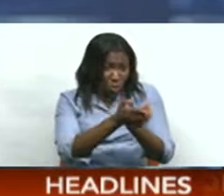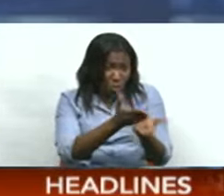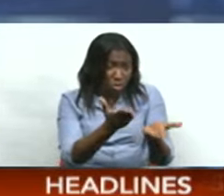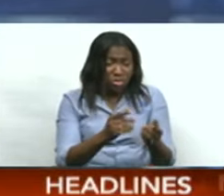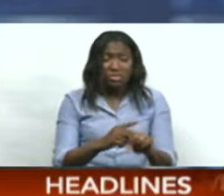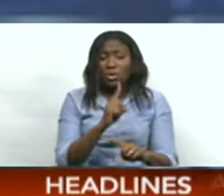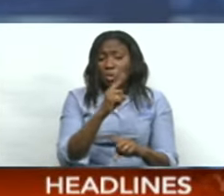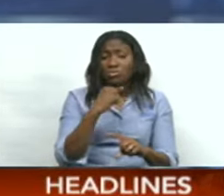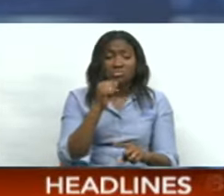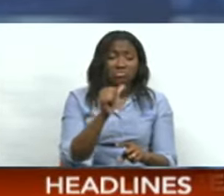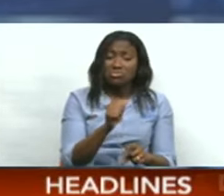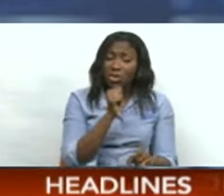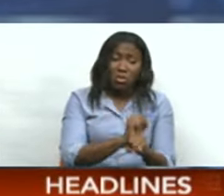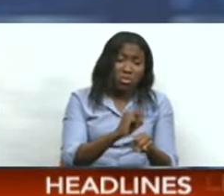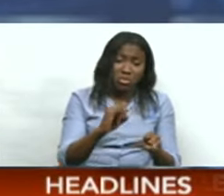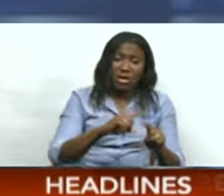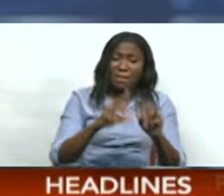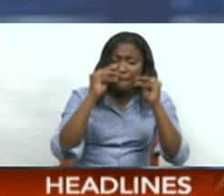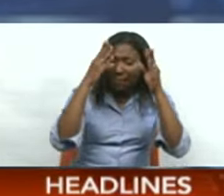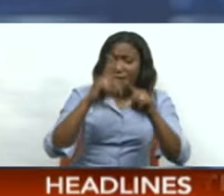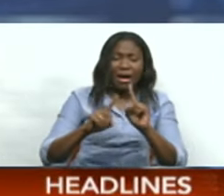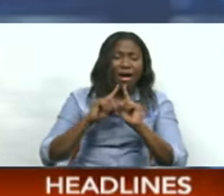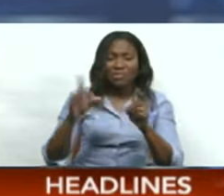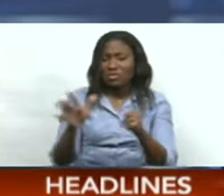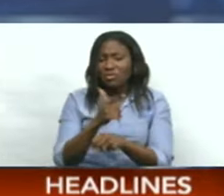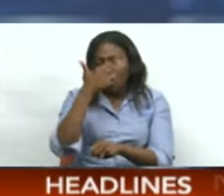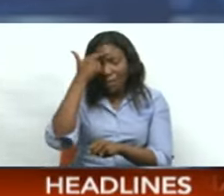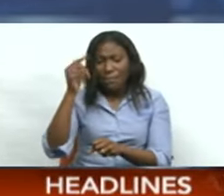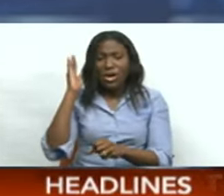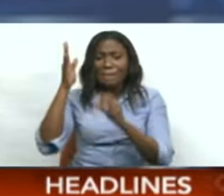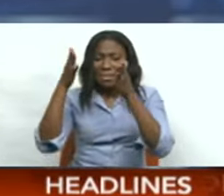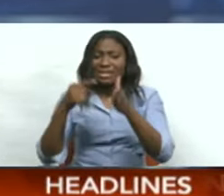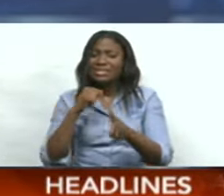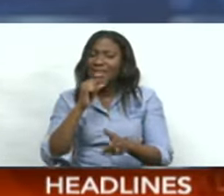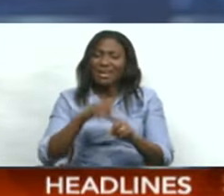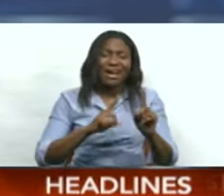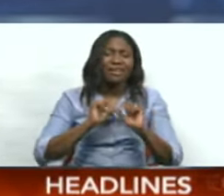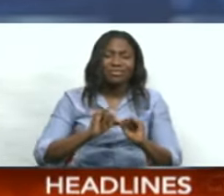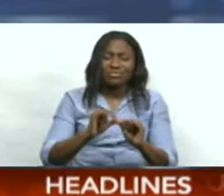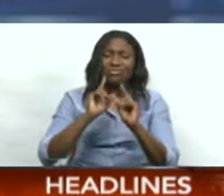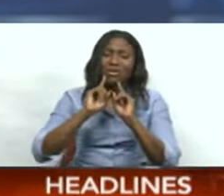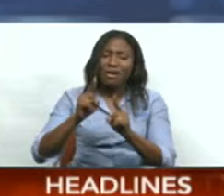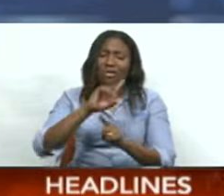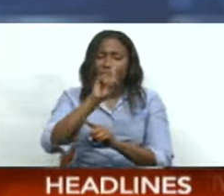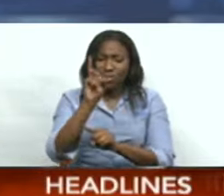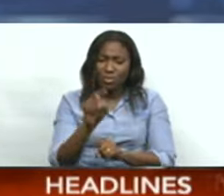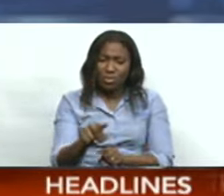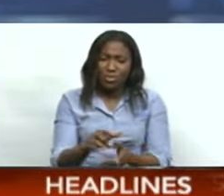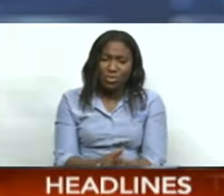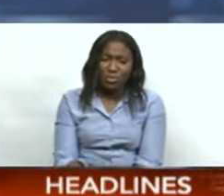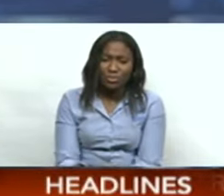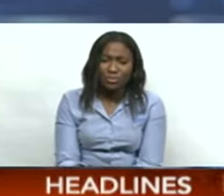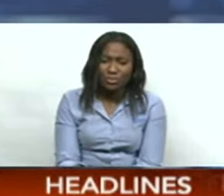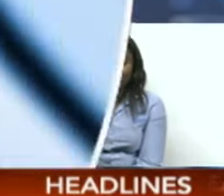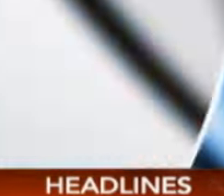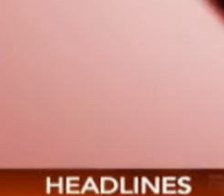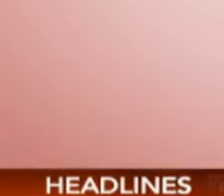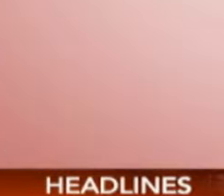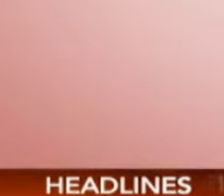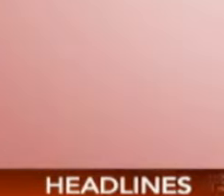not. However, Minister Hines was not able to answer as the House Speaker ruled that question did not meet the criteria under the standing orders.